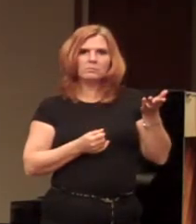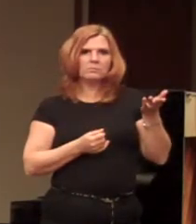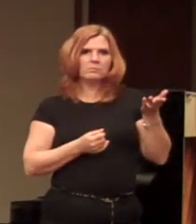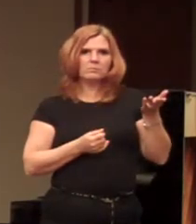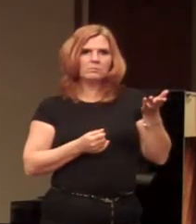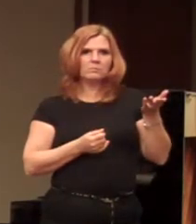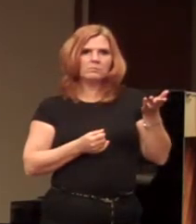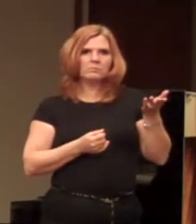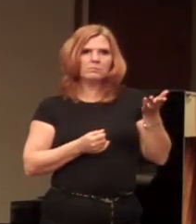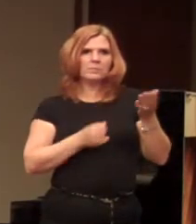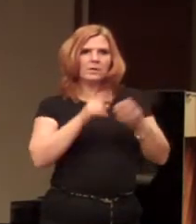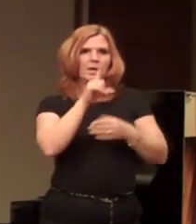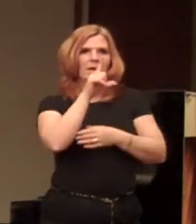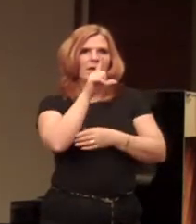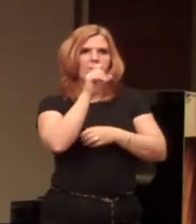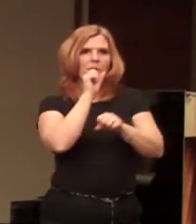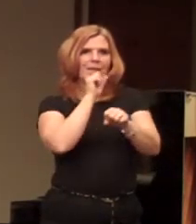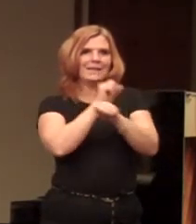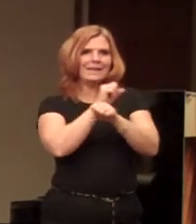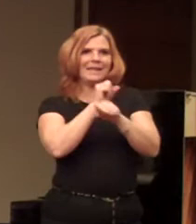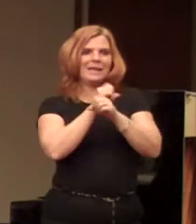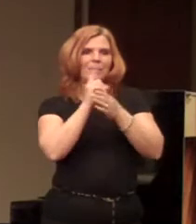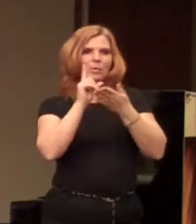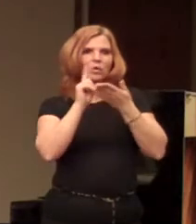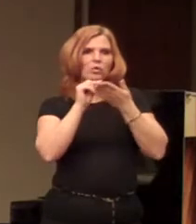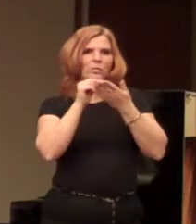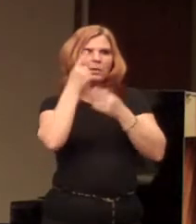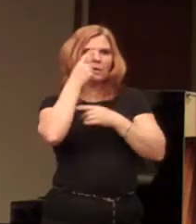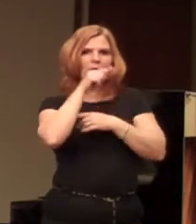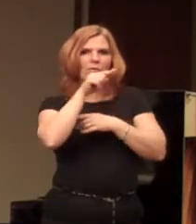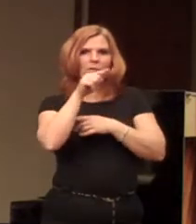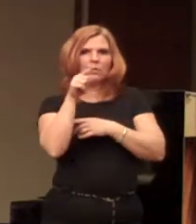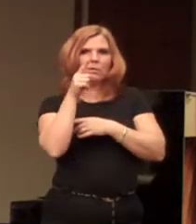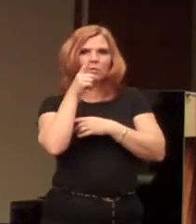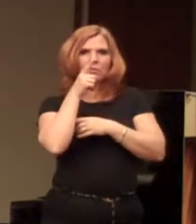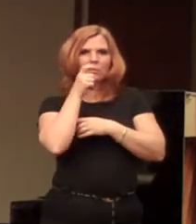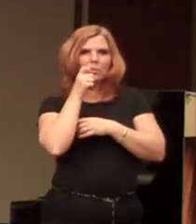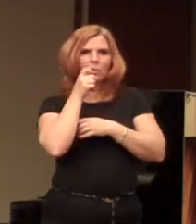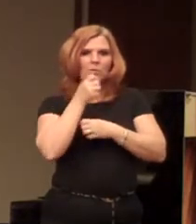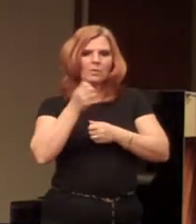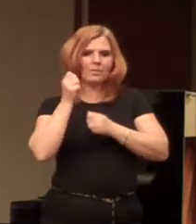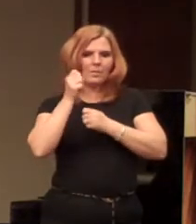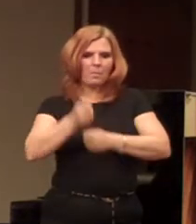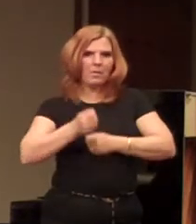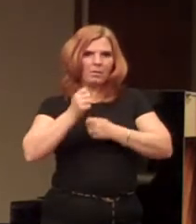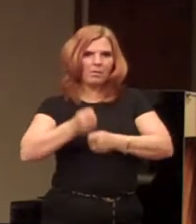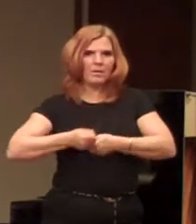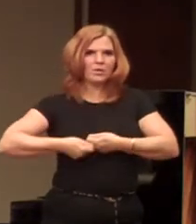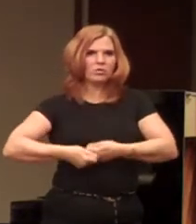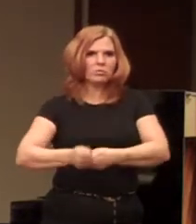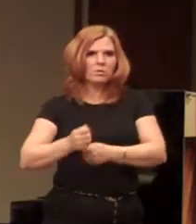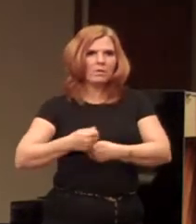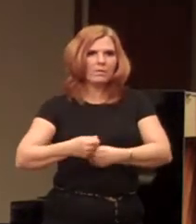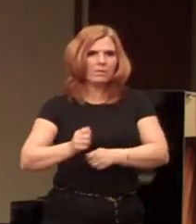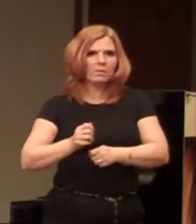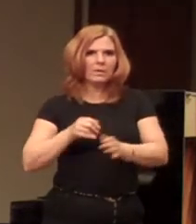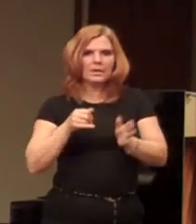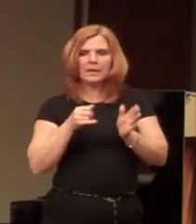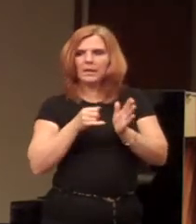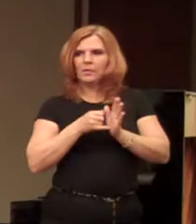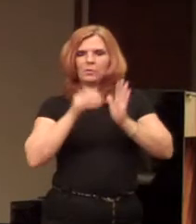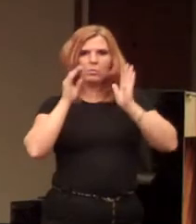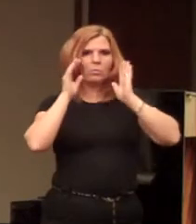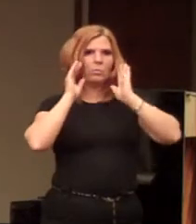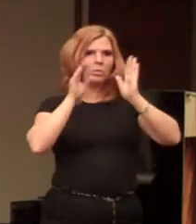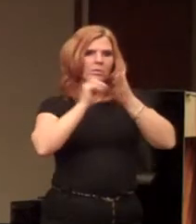It was a labor newspaper. It was for those who toiled with pick and shovel. And it was a wonderfully